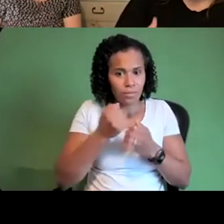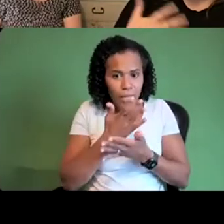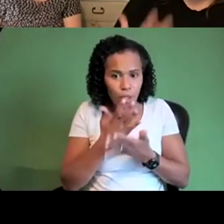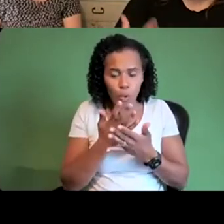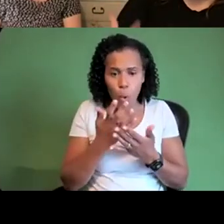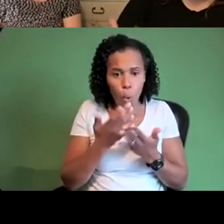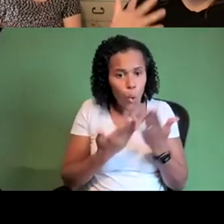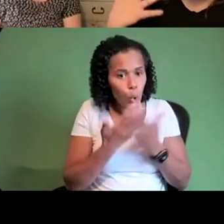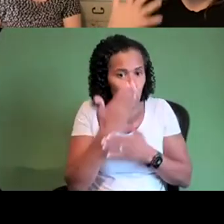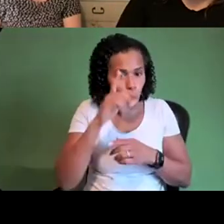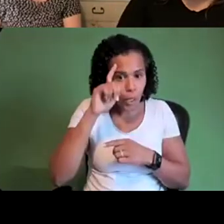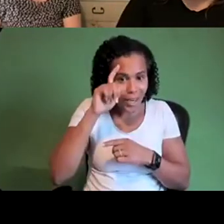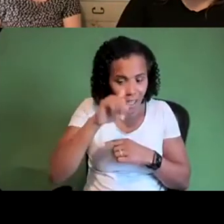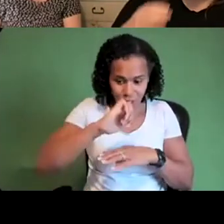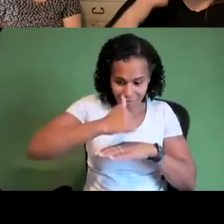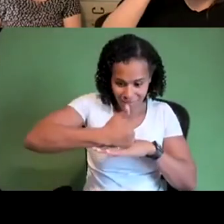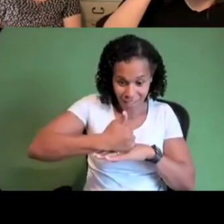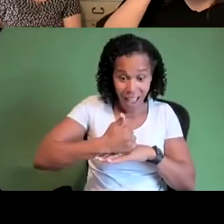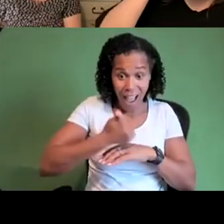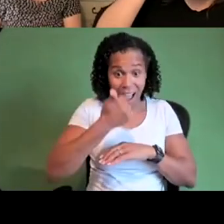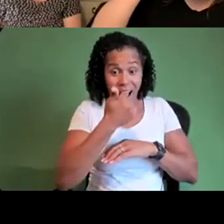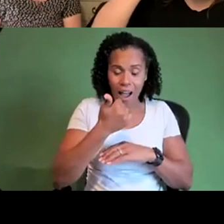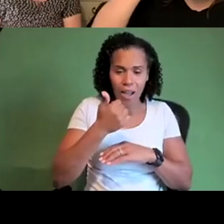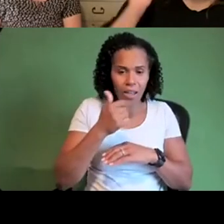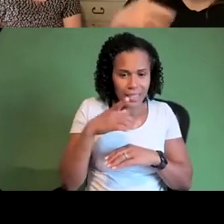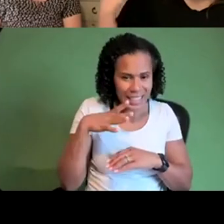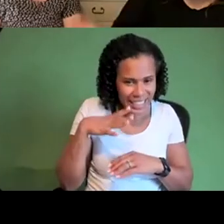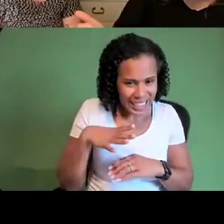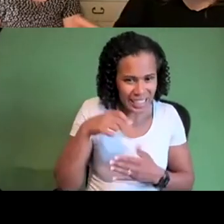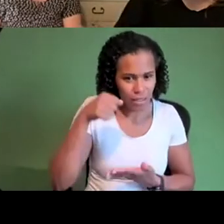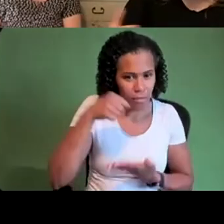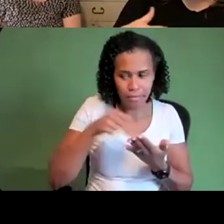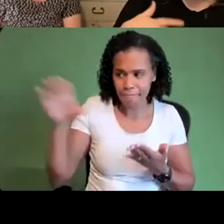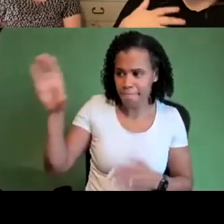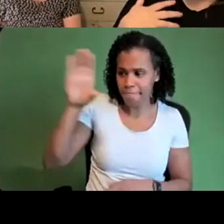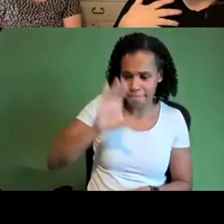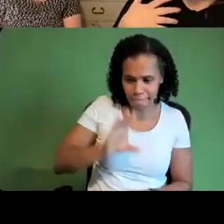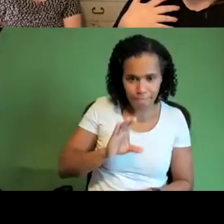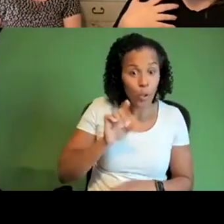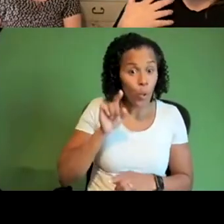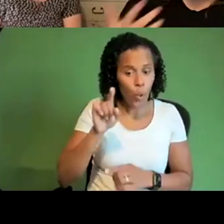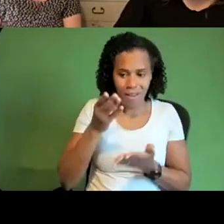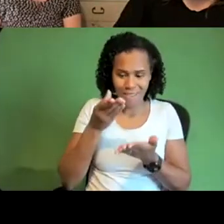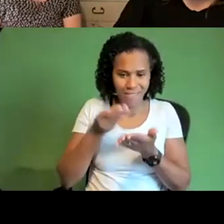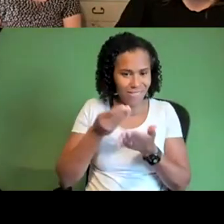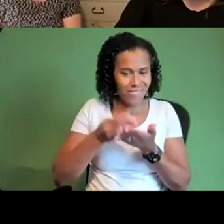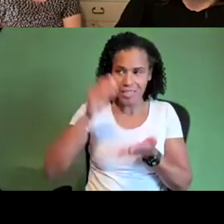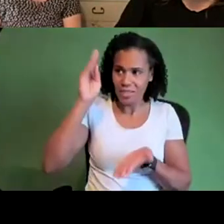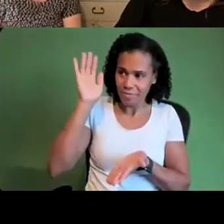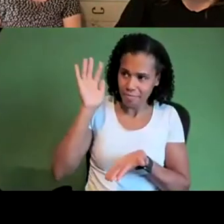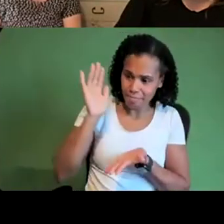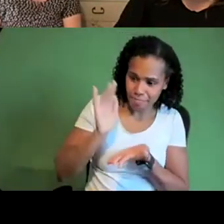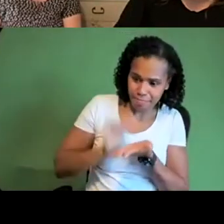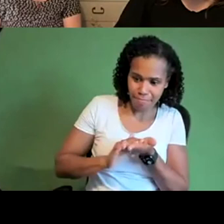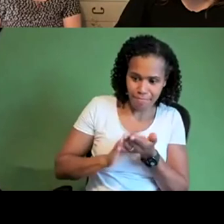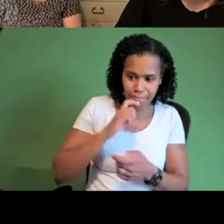they all require funding and when the funding is gone you know that's yet another cliff edge